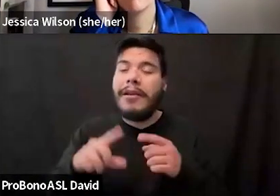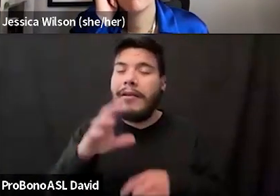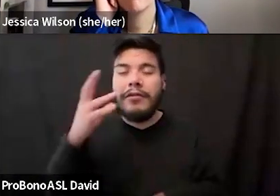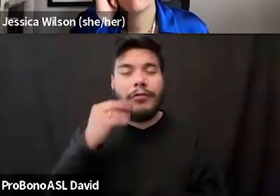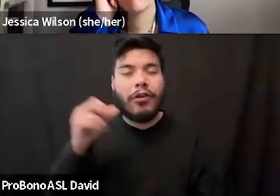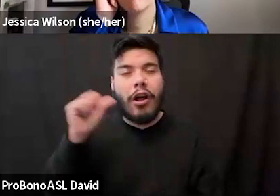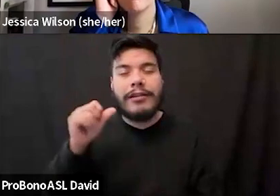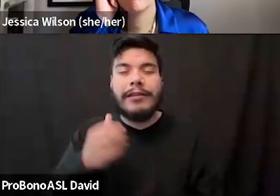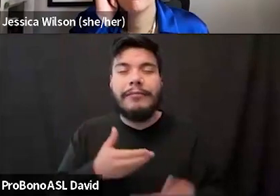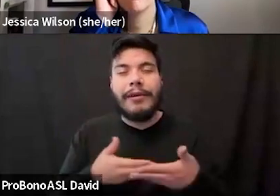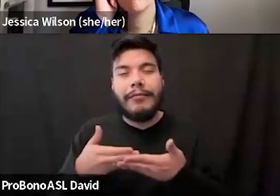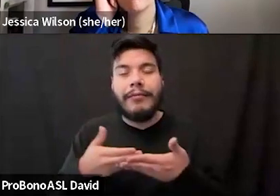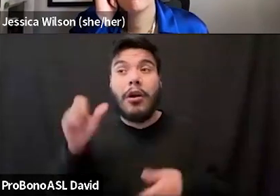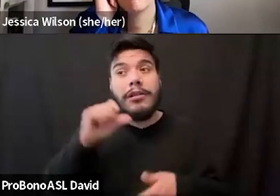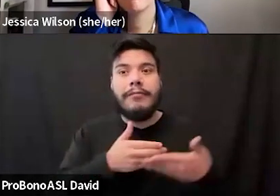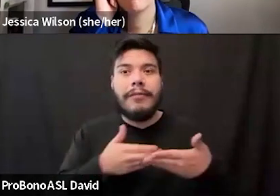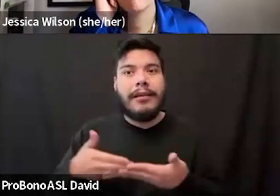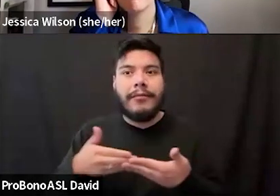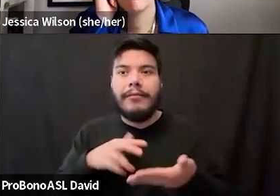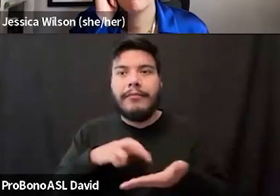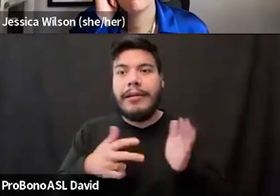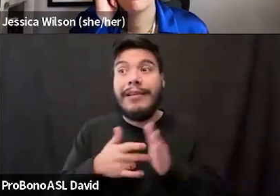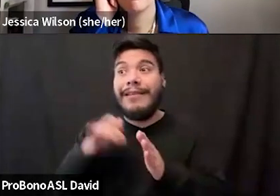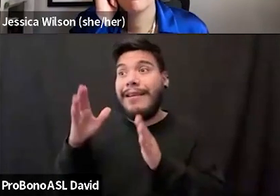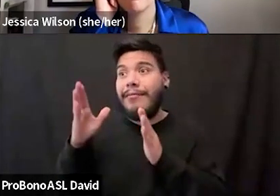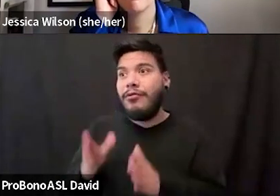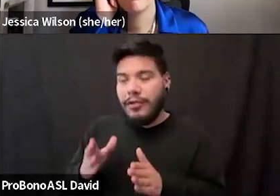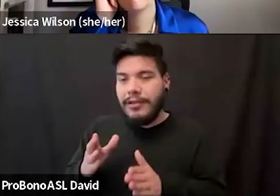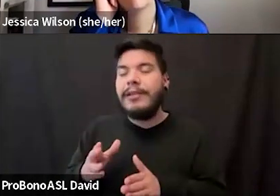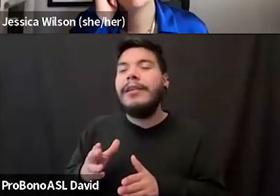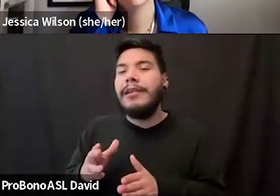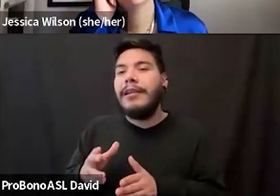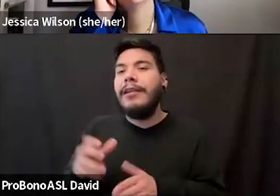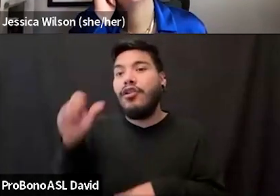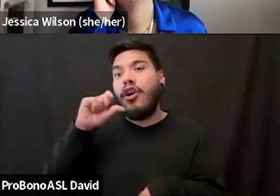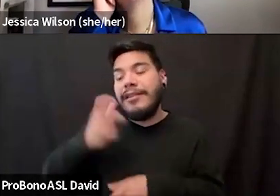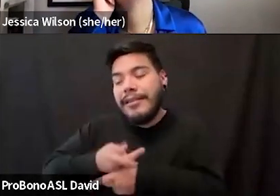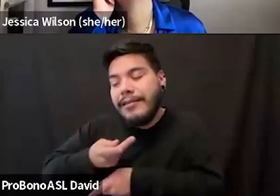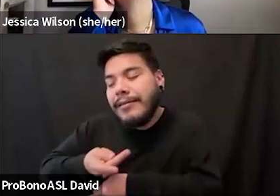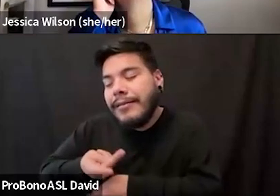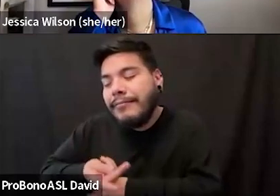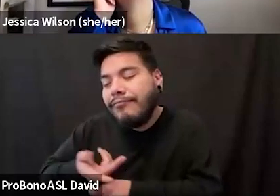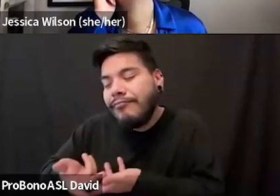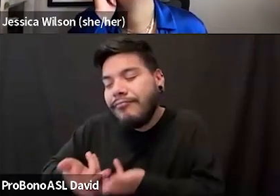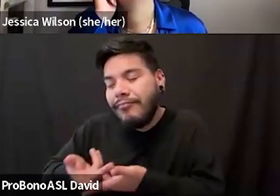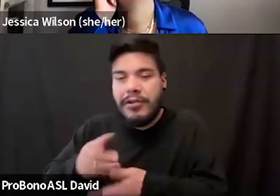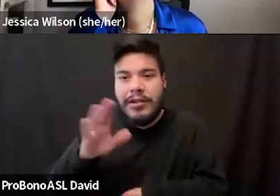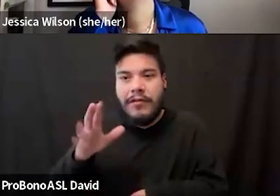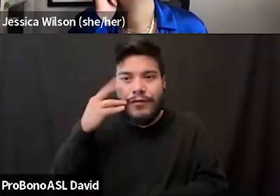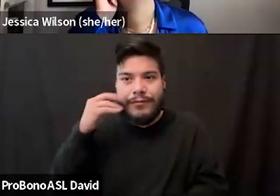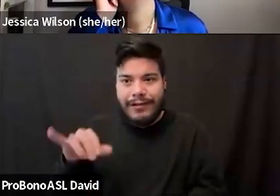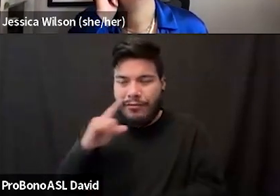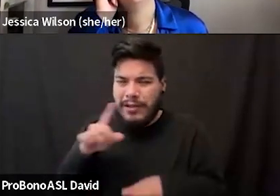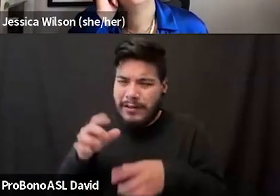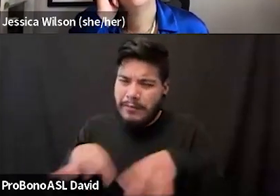right? An auntie baby being somebody who is like that person that the aunties nurture. She had never gotten that energy. So that was part of why it was important